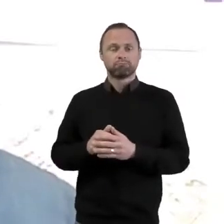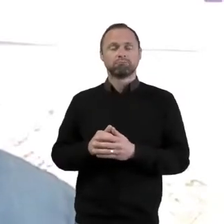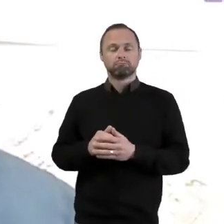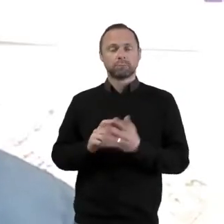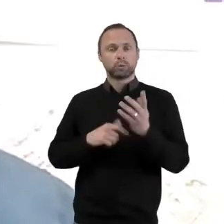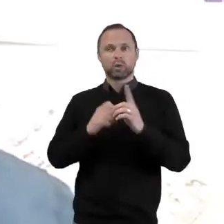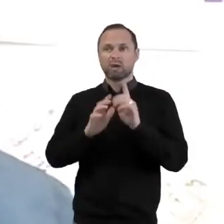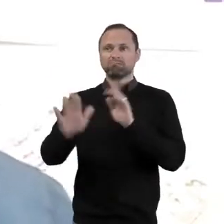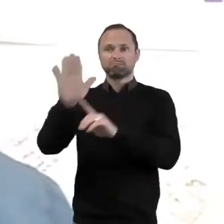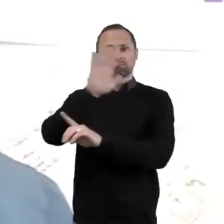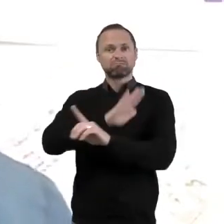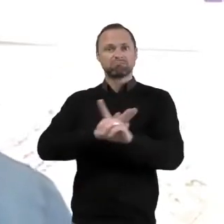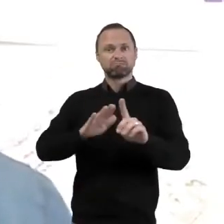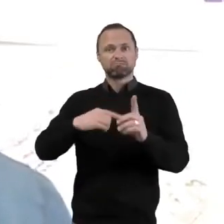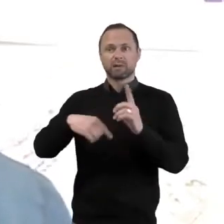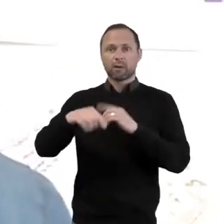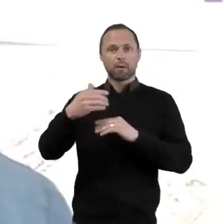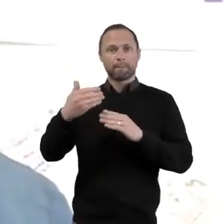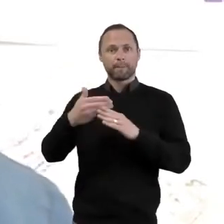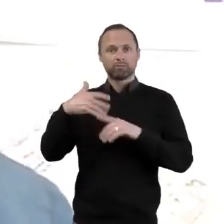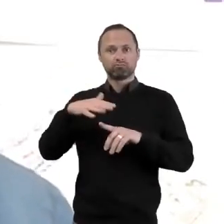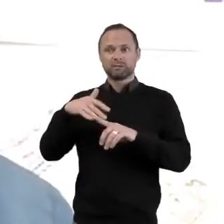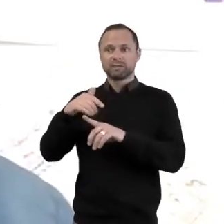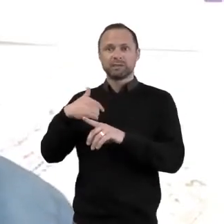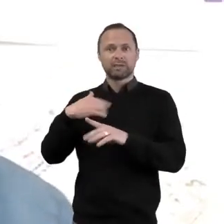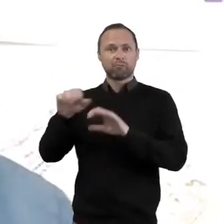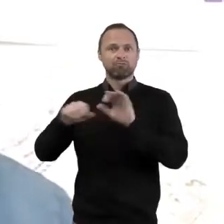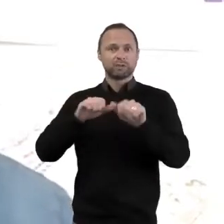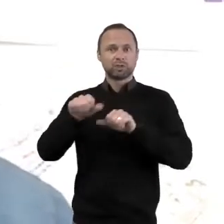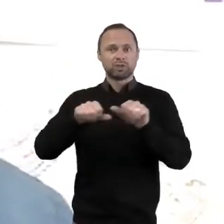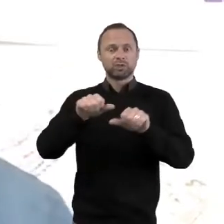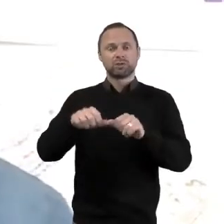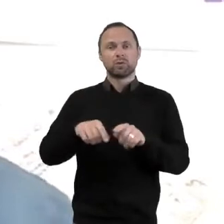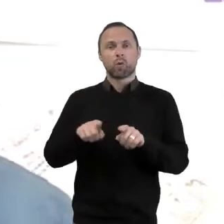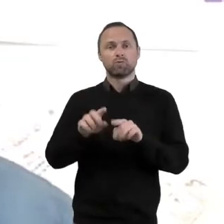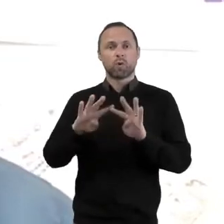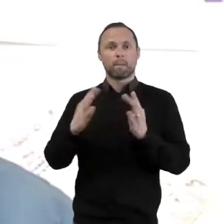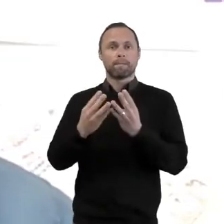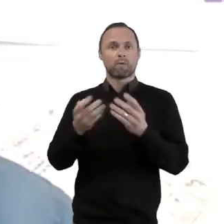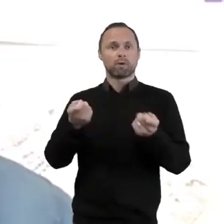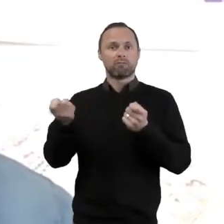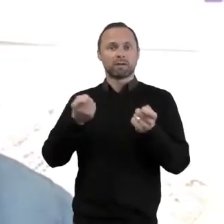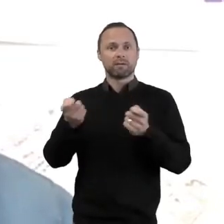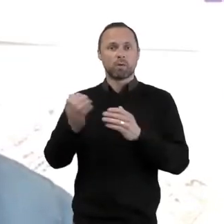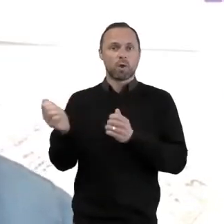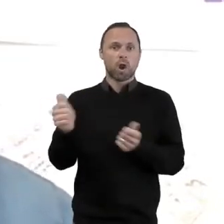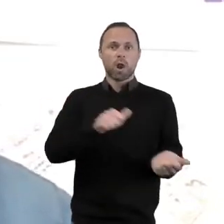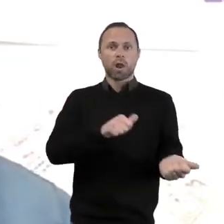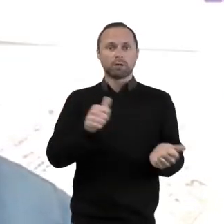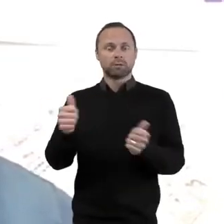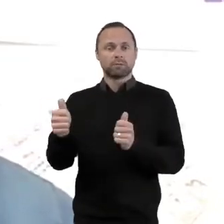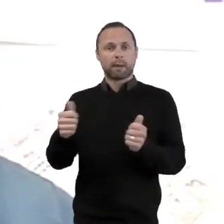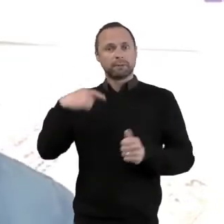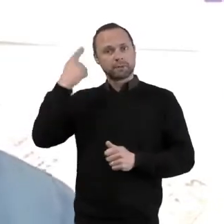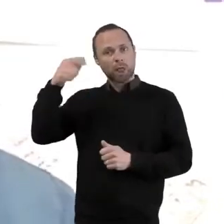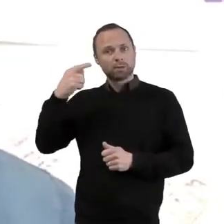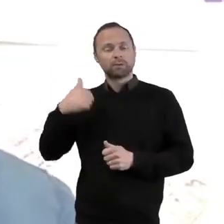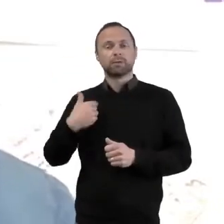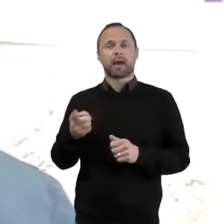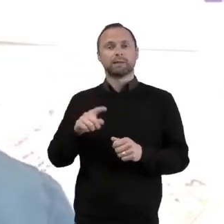I'm also on the board of directors at London Baptists and part of the CYF Roundtable